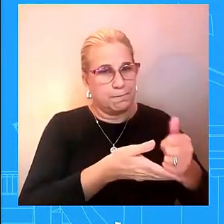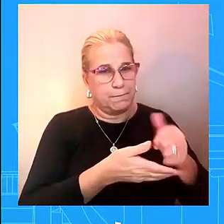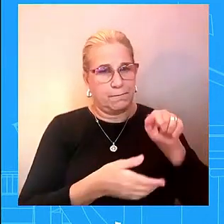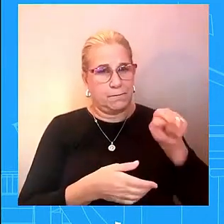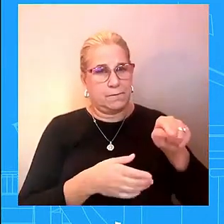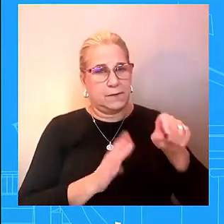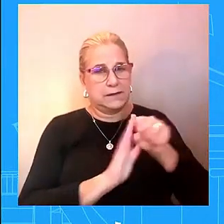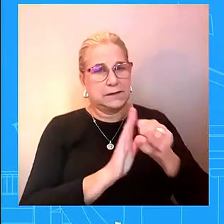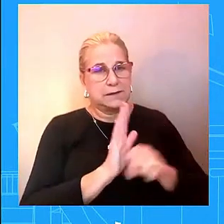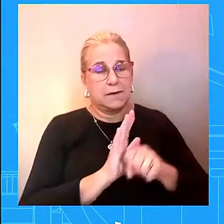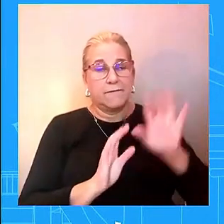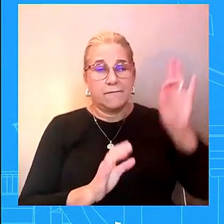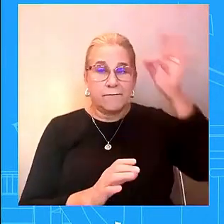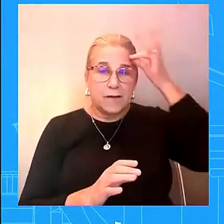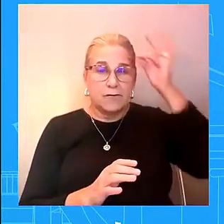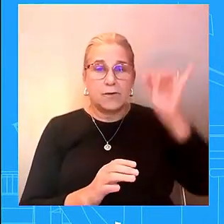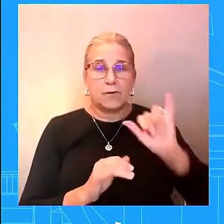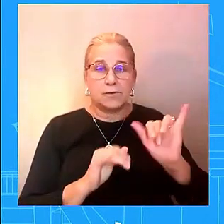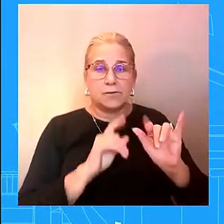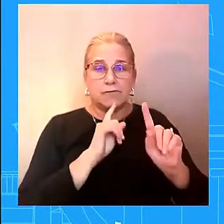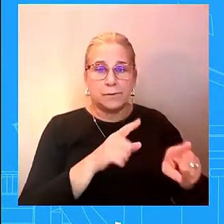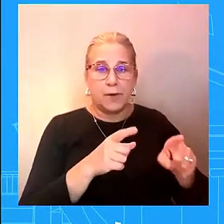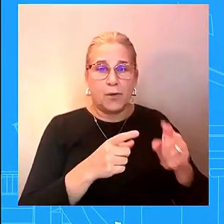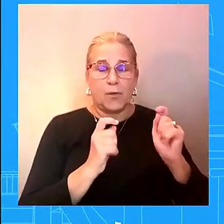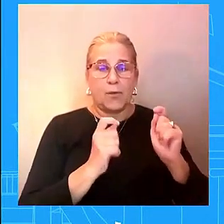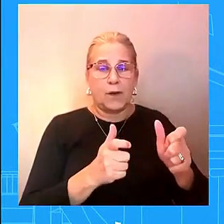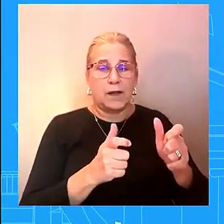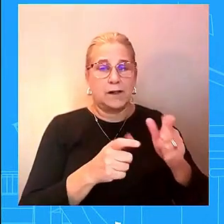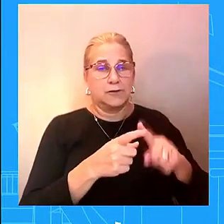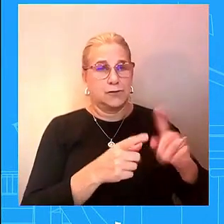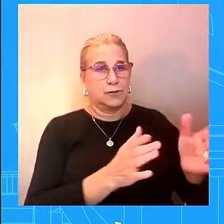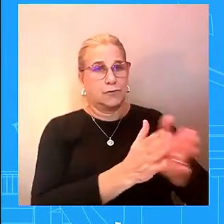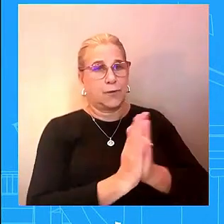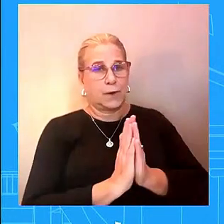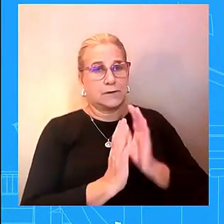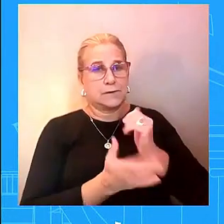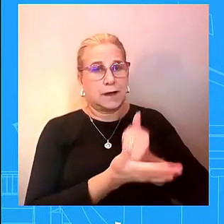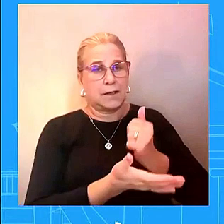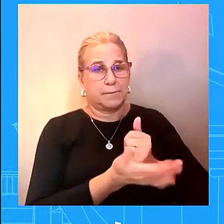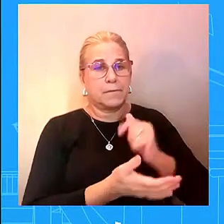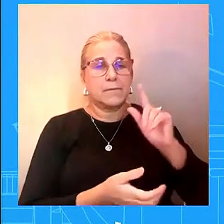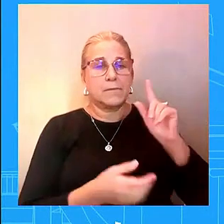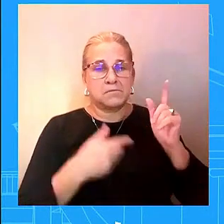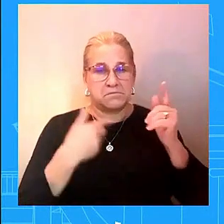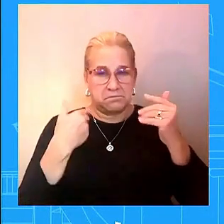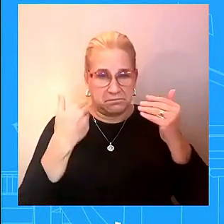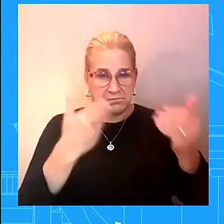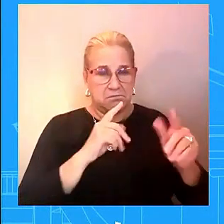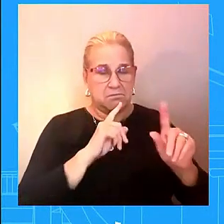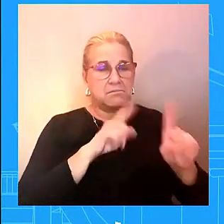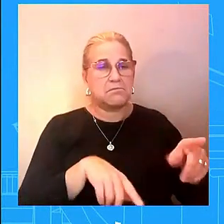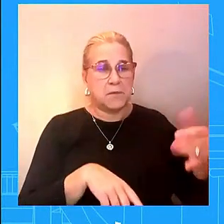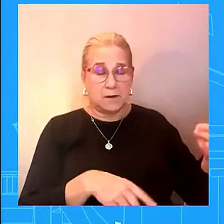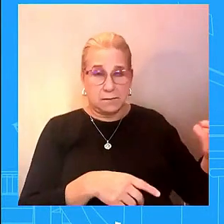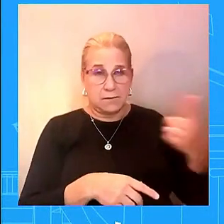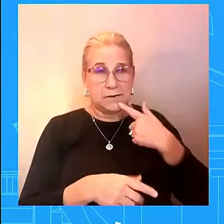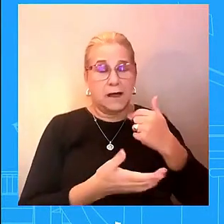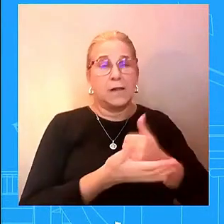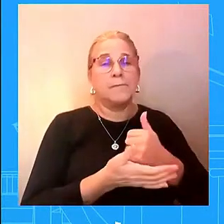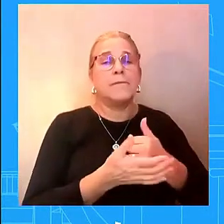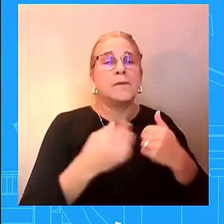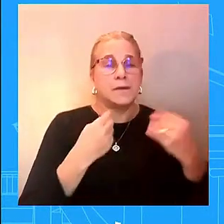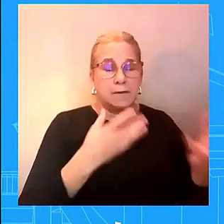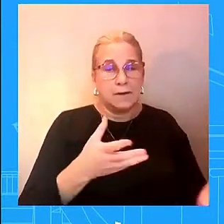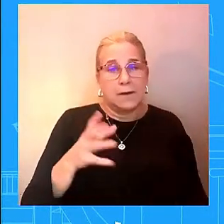the mayor of ashville as well and so we have seen a bipartisan uh uh reaction to this uh